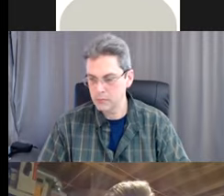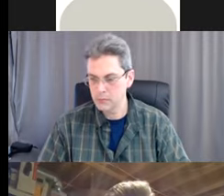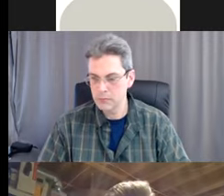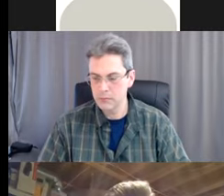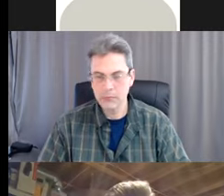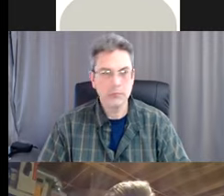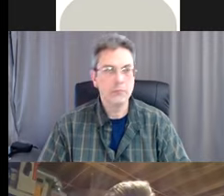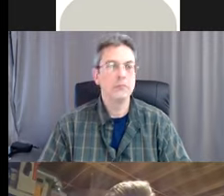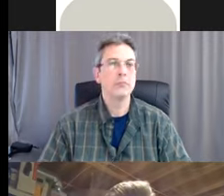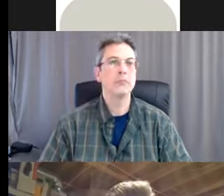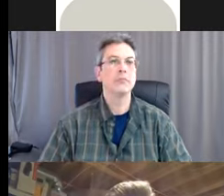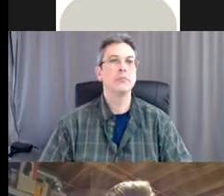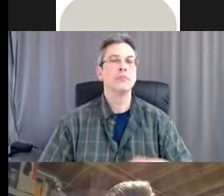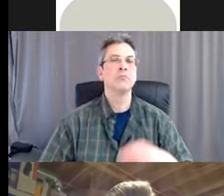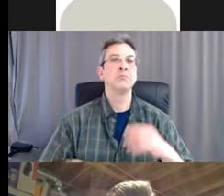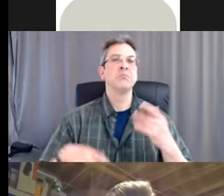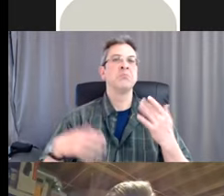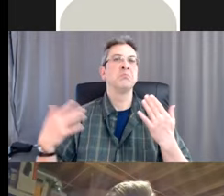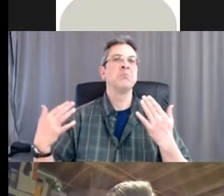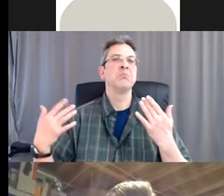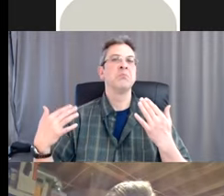All right, we'll just give it a few more seconds.